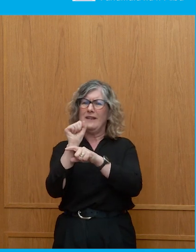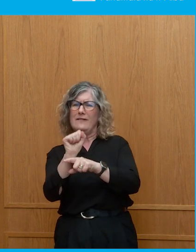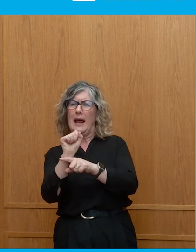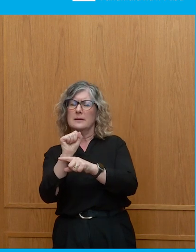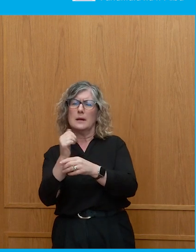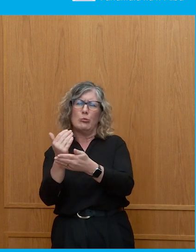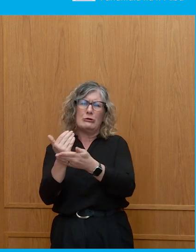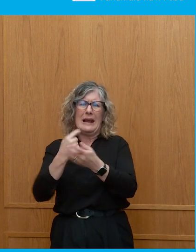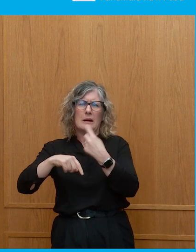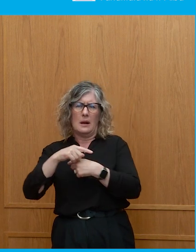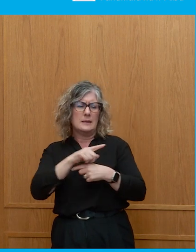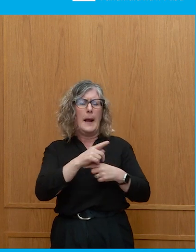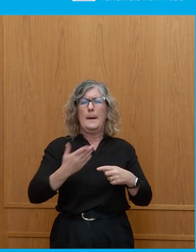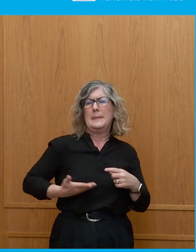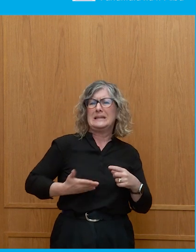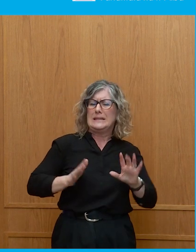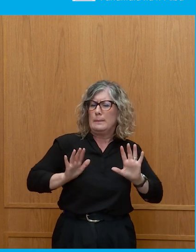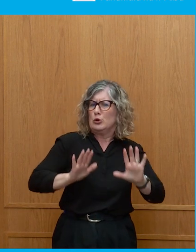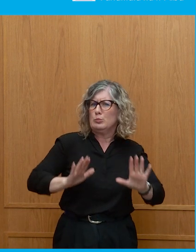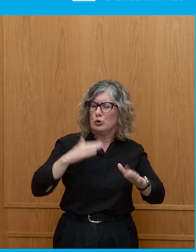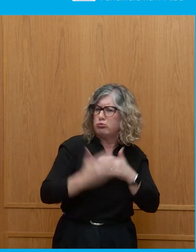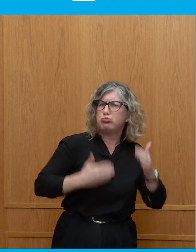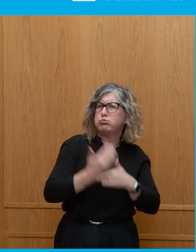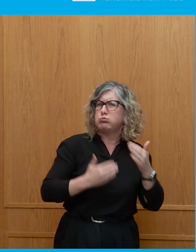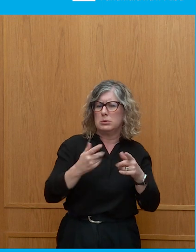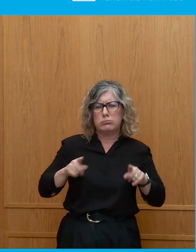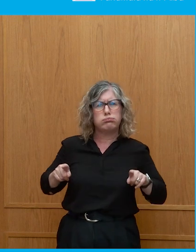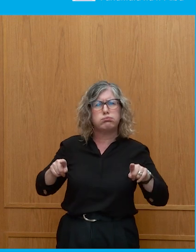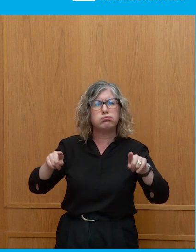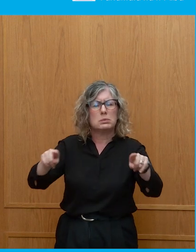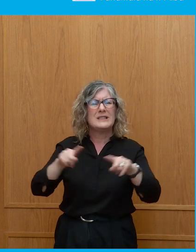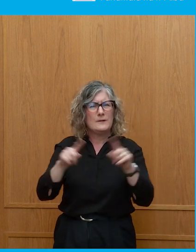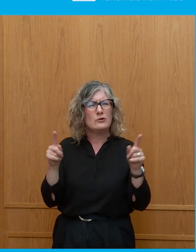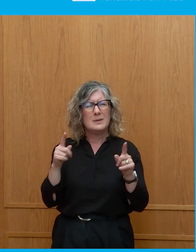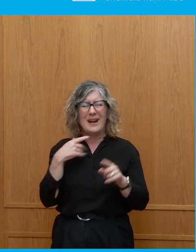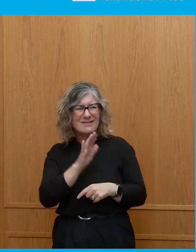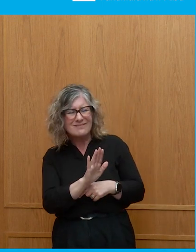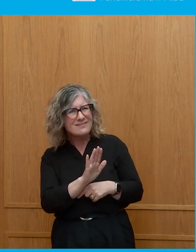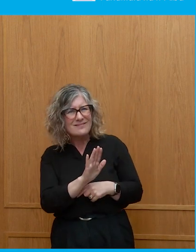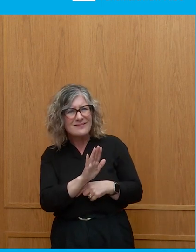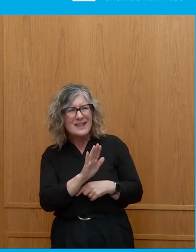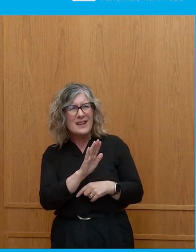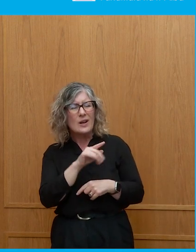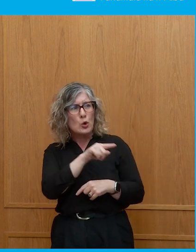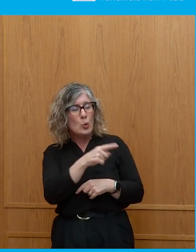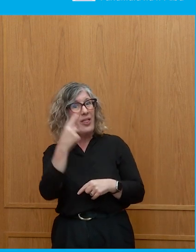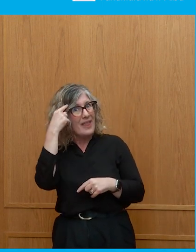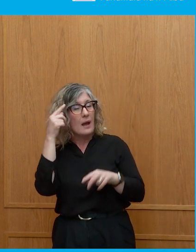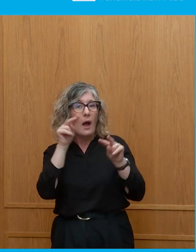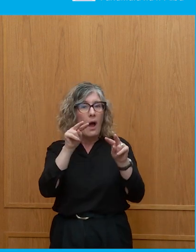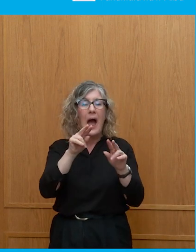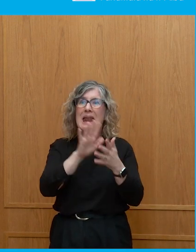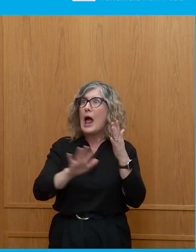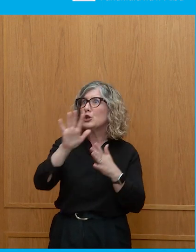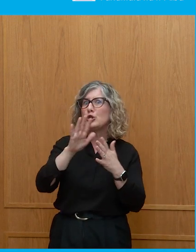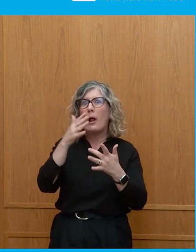forward. There's no – I constantly have to disabuse people of this idea of like following the national polls, because we